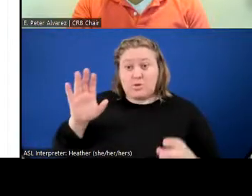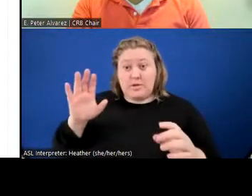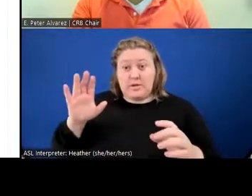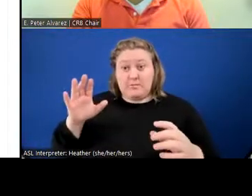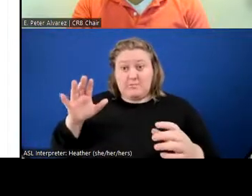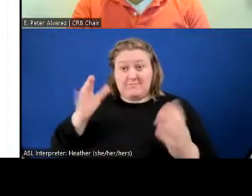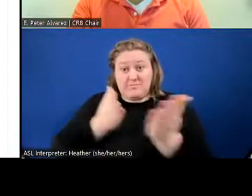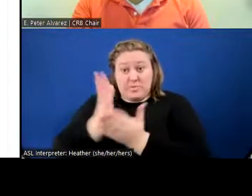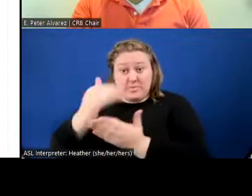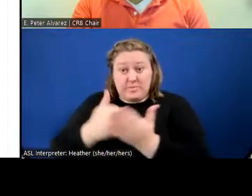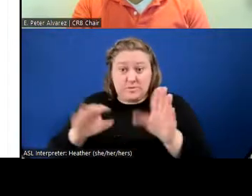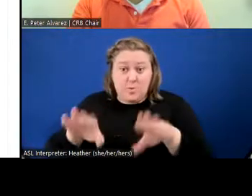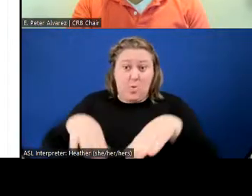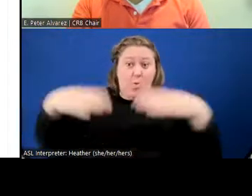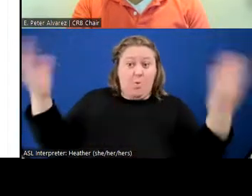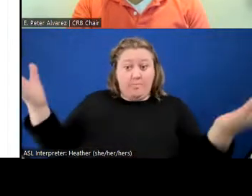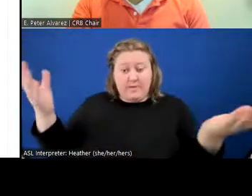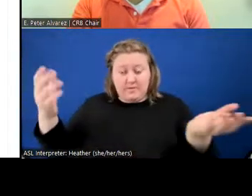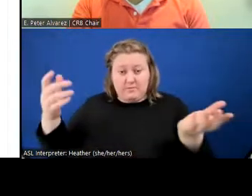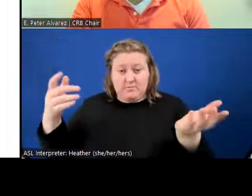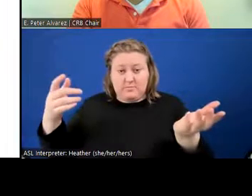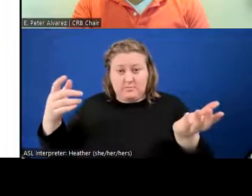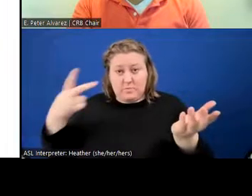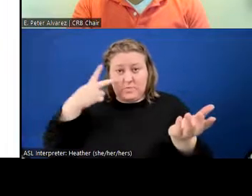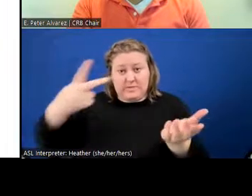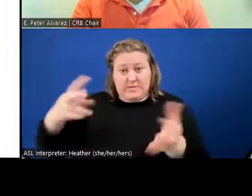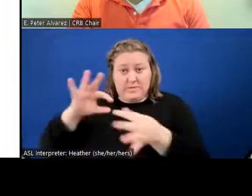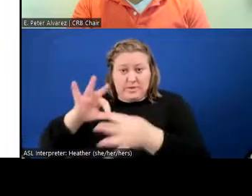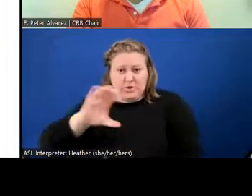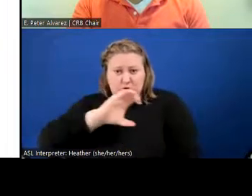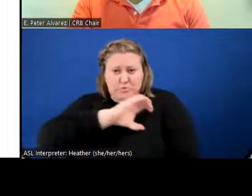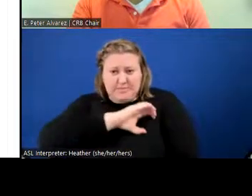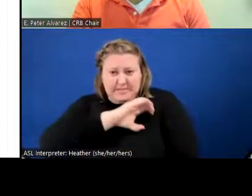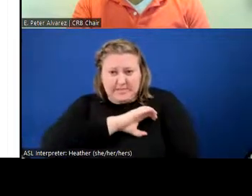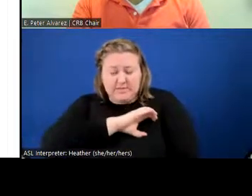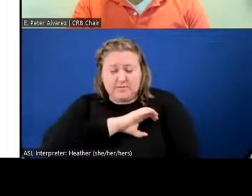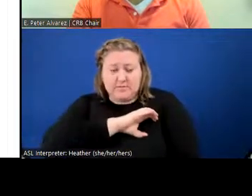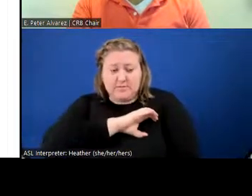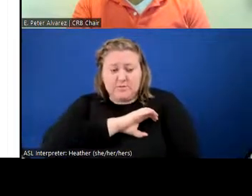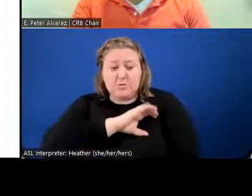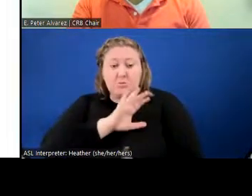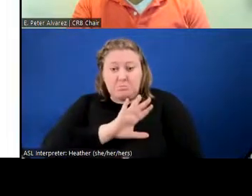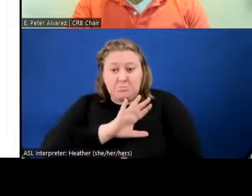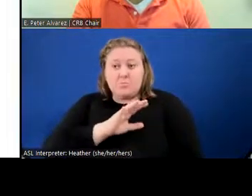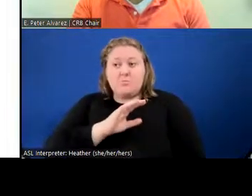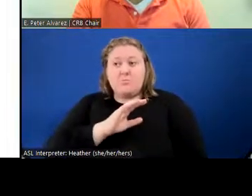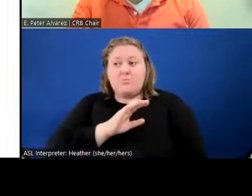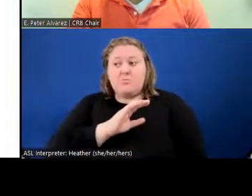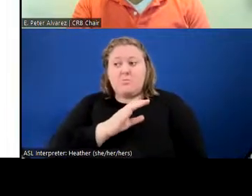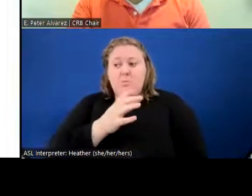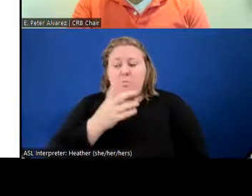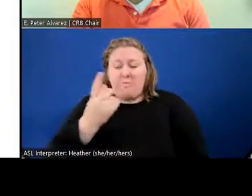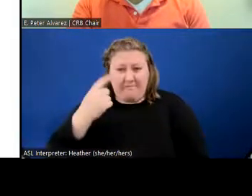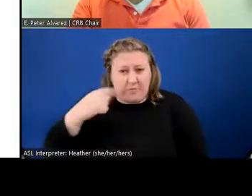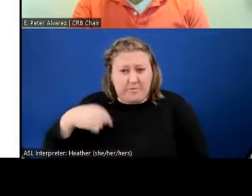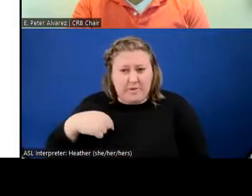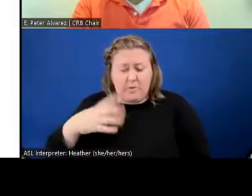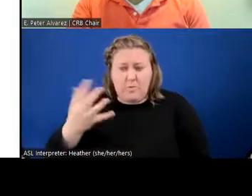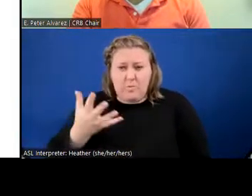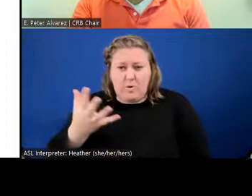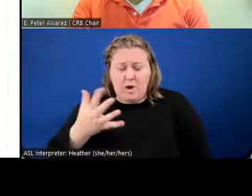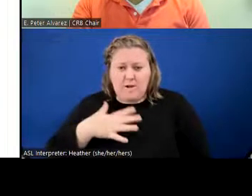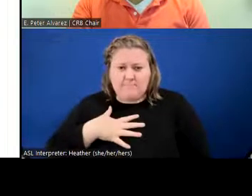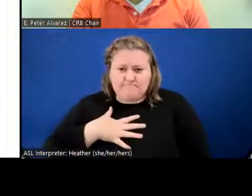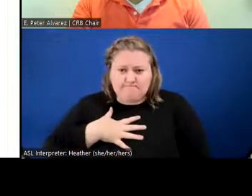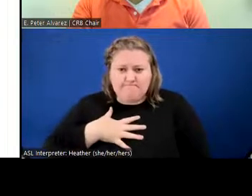transparency kind of format. What's disturbing to me, though, is, um, how